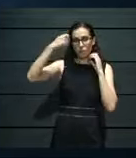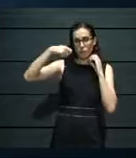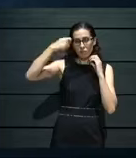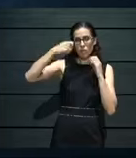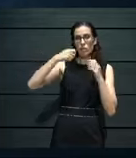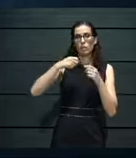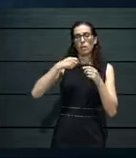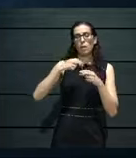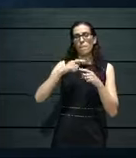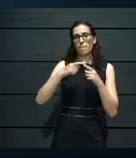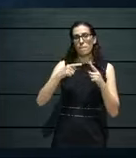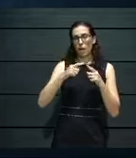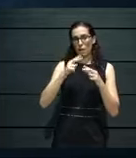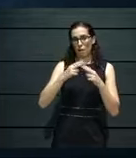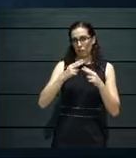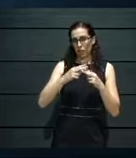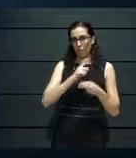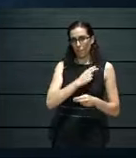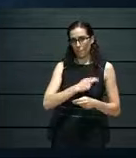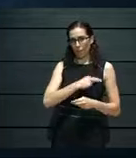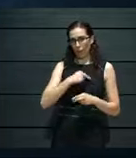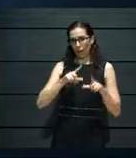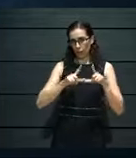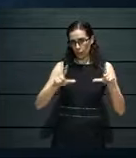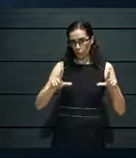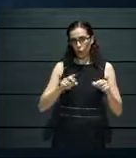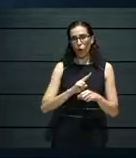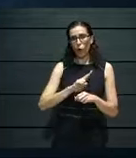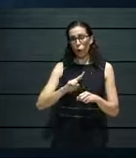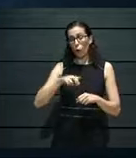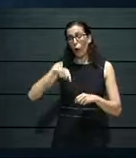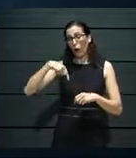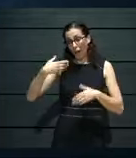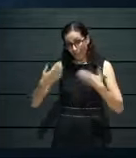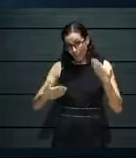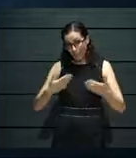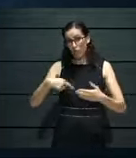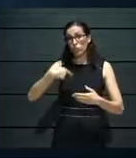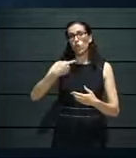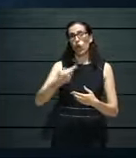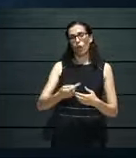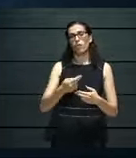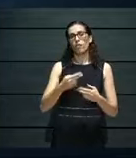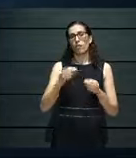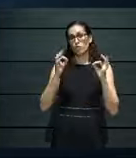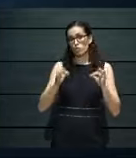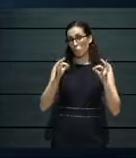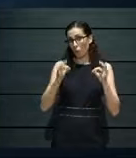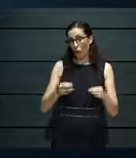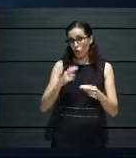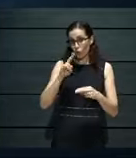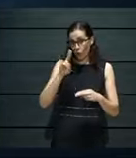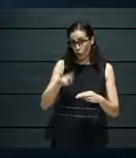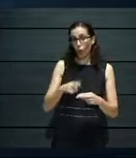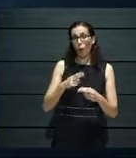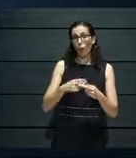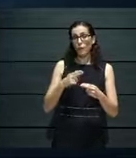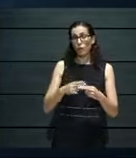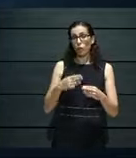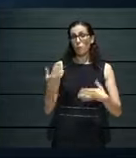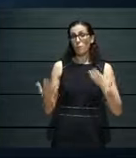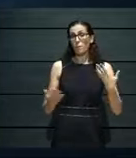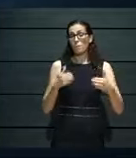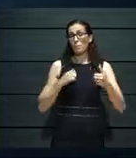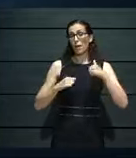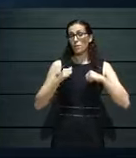Sardine. And we had other events, which were meant to be celebrated and performed in the